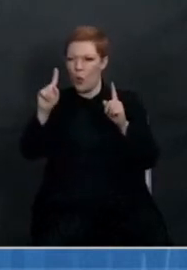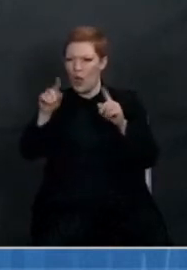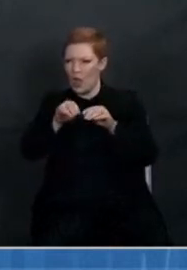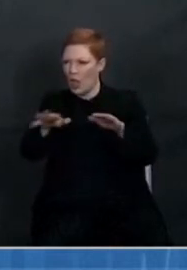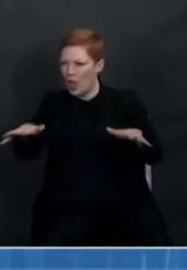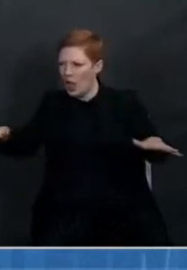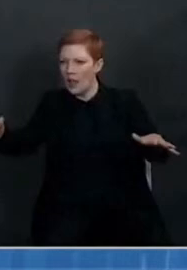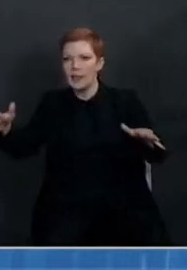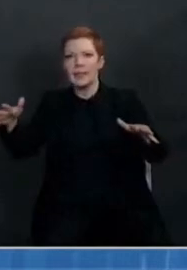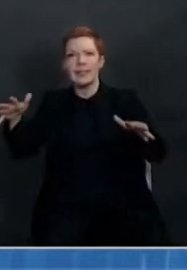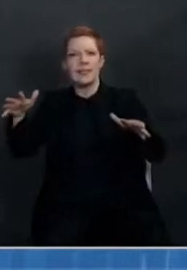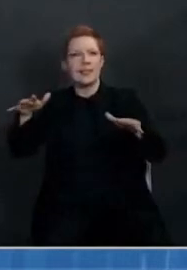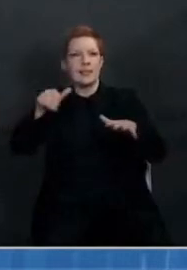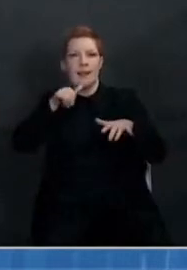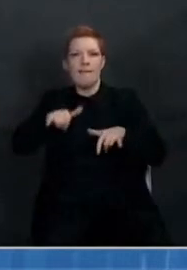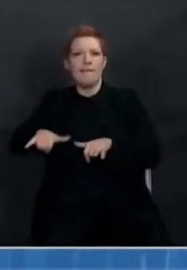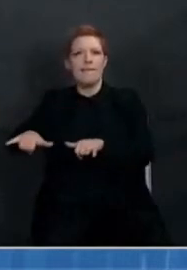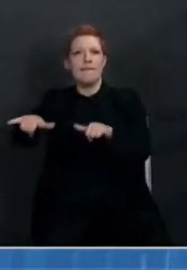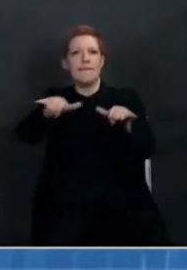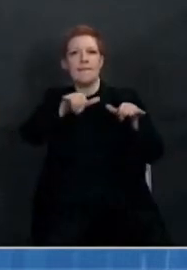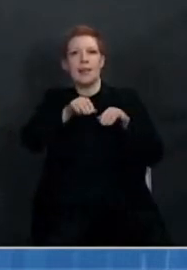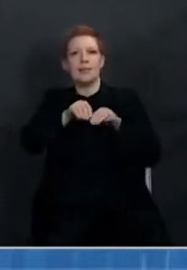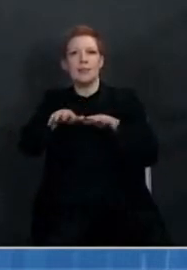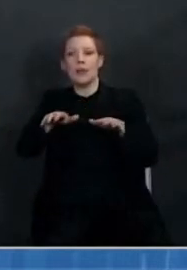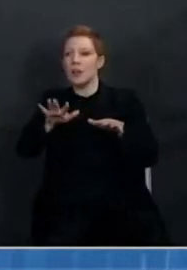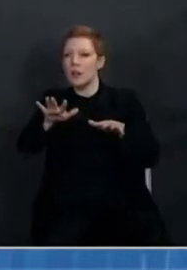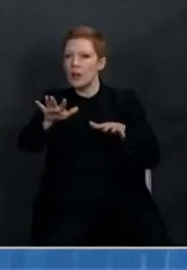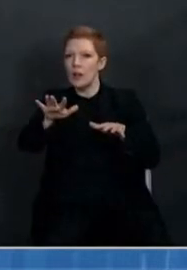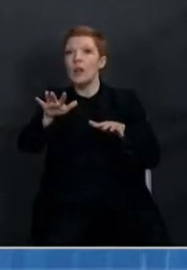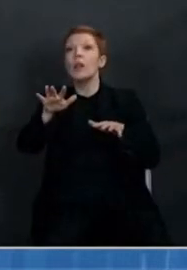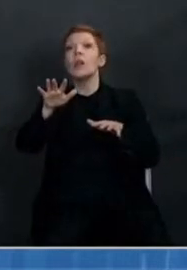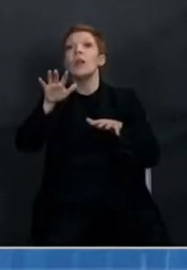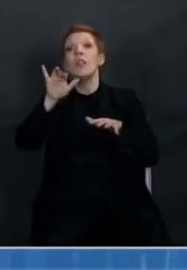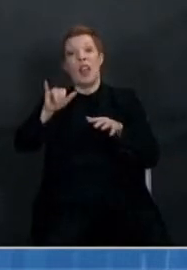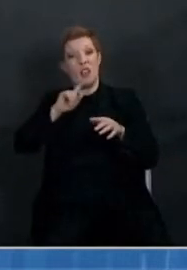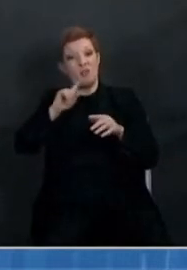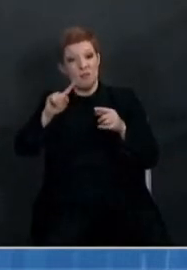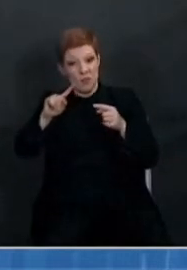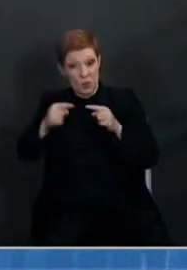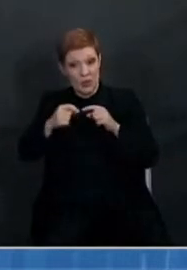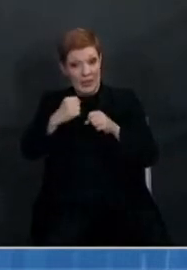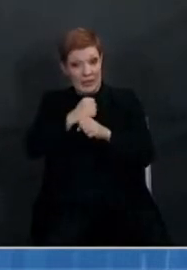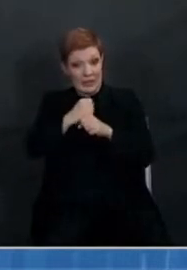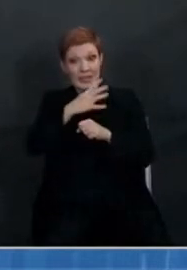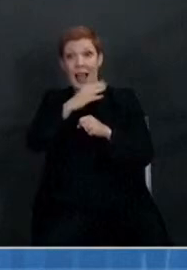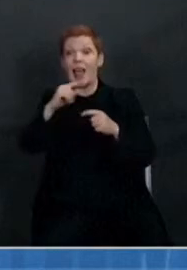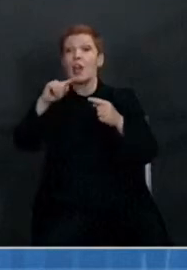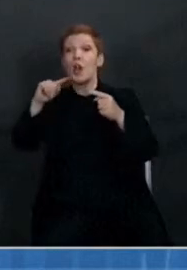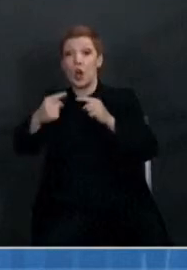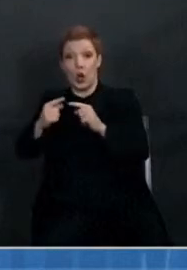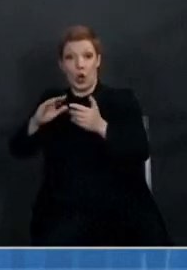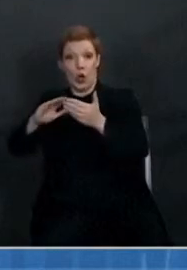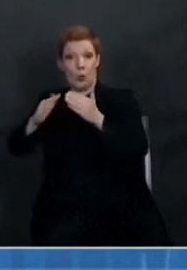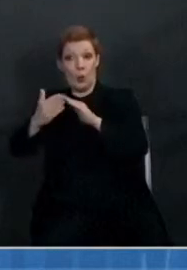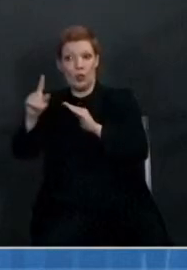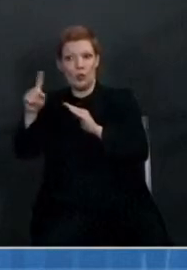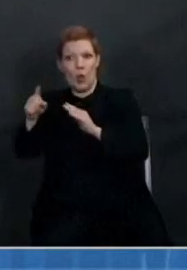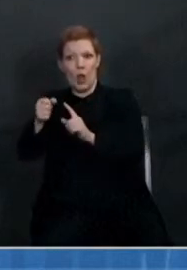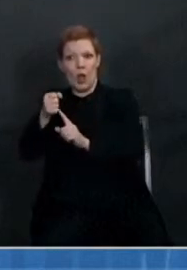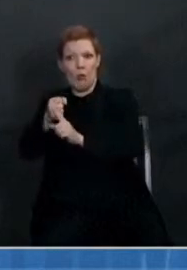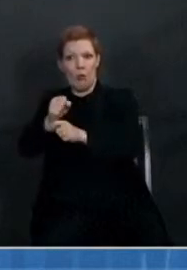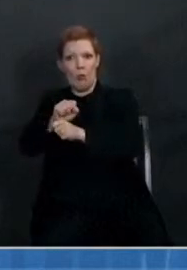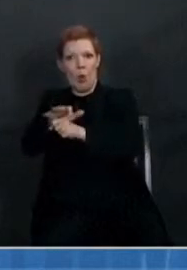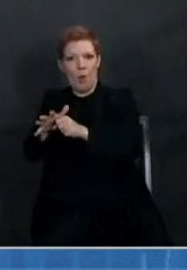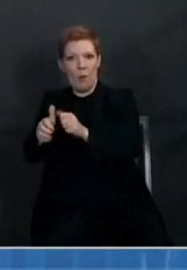those dynamics, you they don't just hurt our statistics. They hurt the communities that are at the highest risk and have been the hardest hit. So